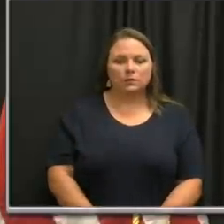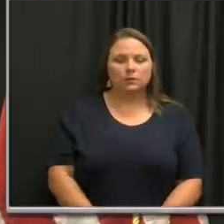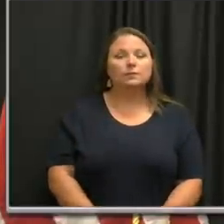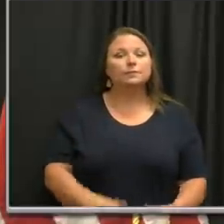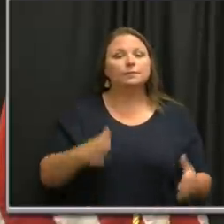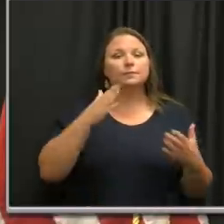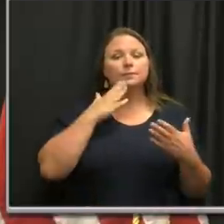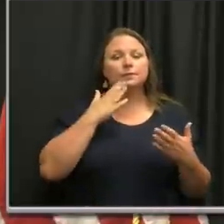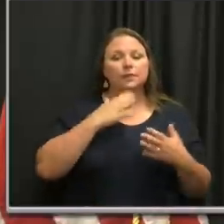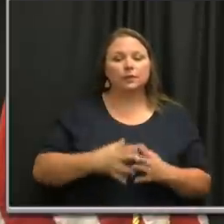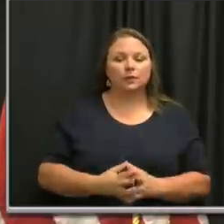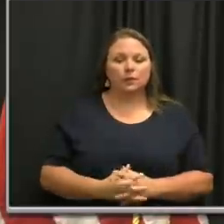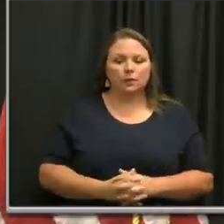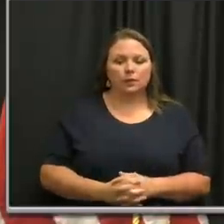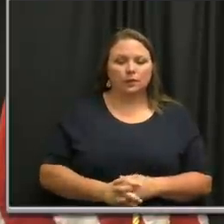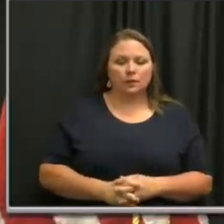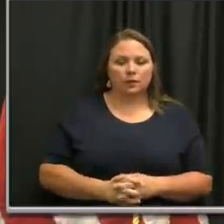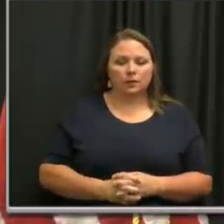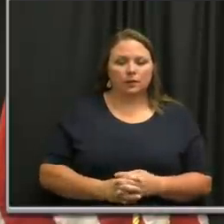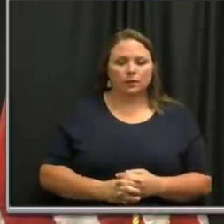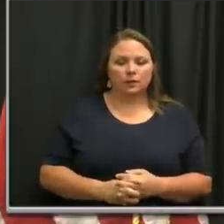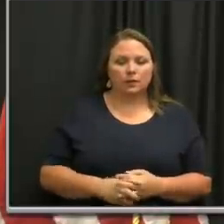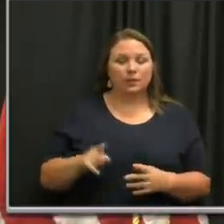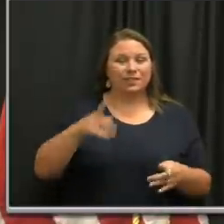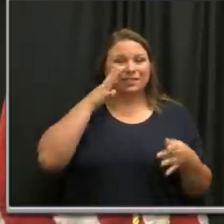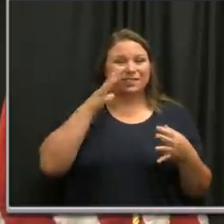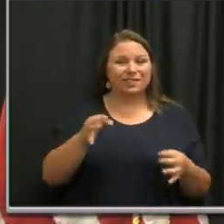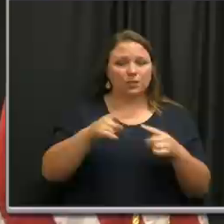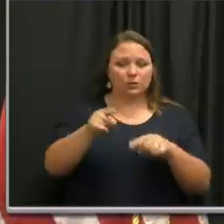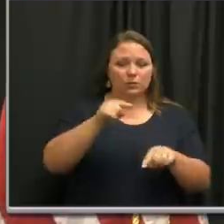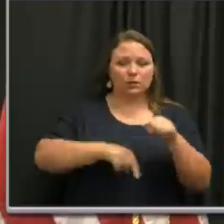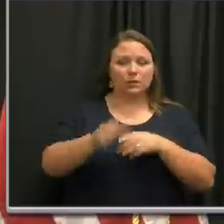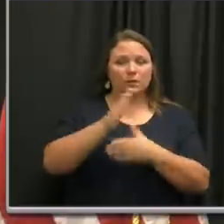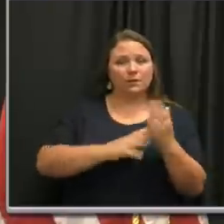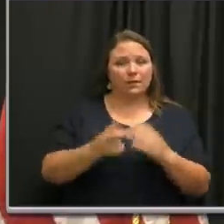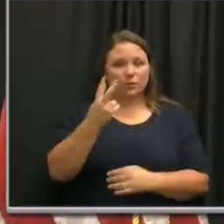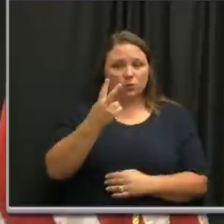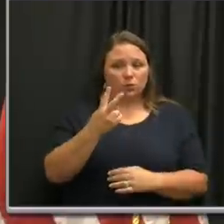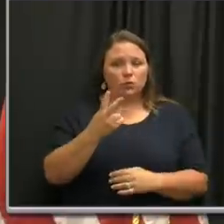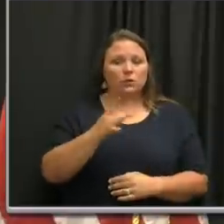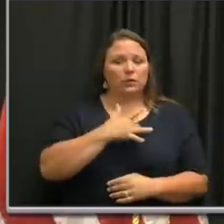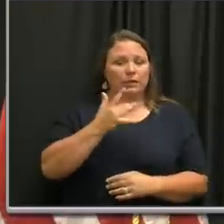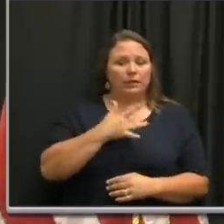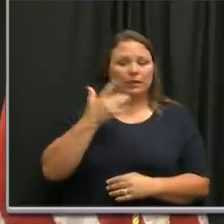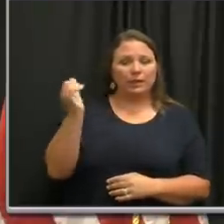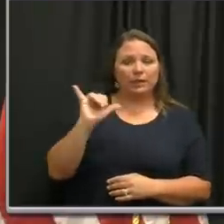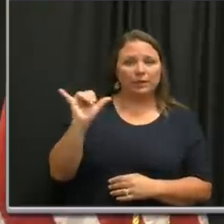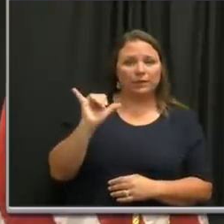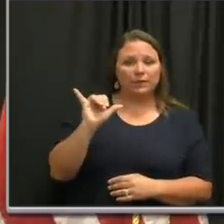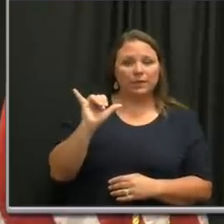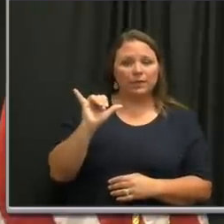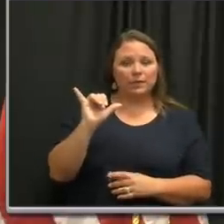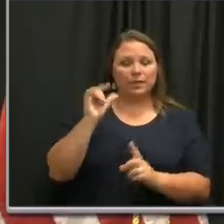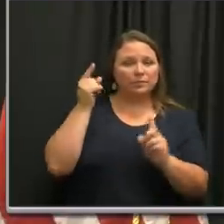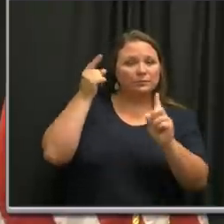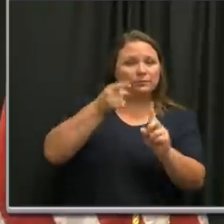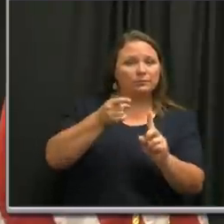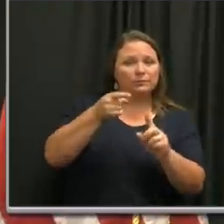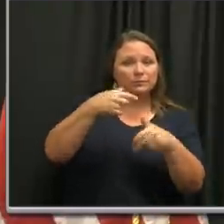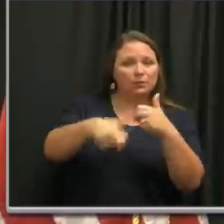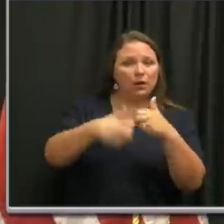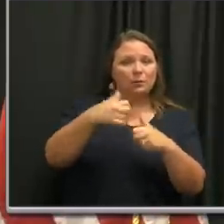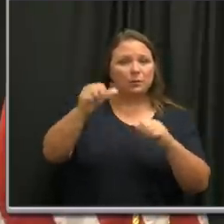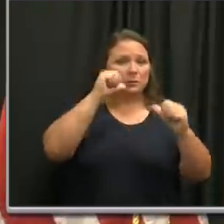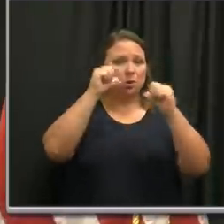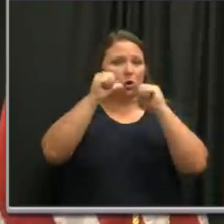Thank you. Um, the, this decision to move back to phase two, it feels like the, the primary issue is the